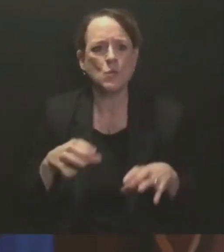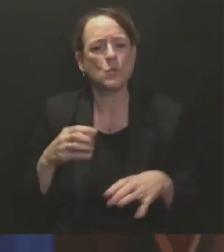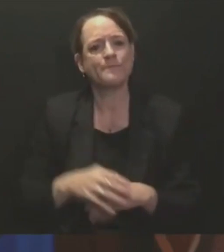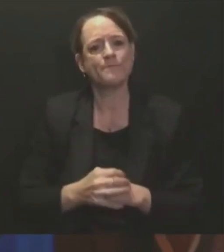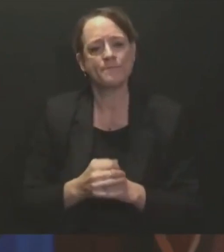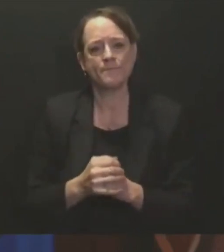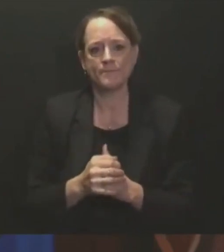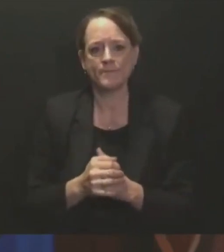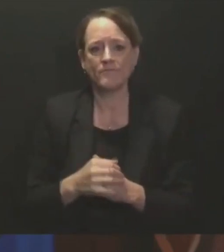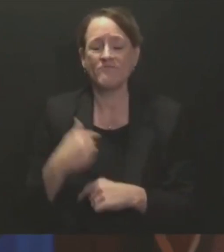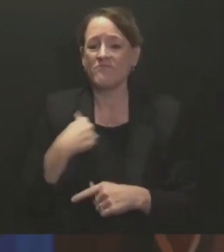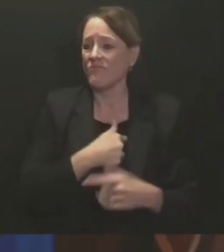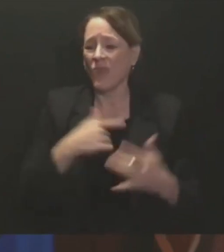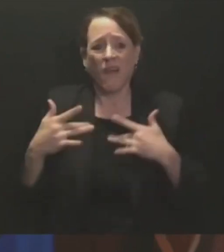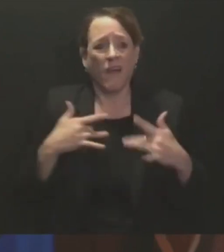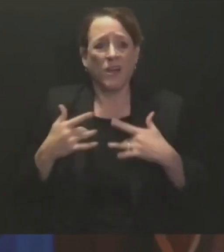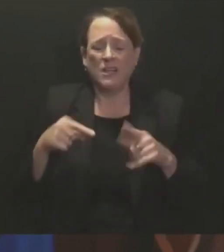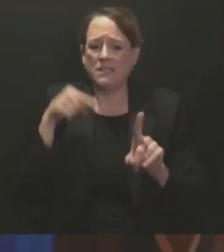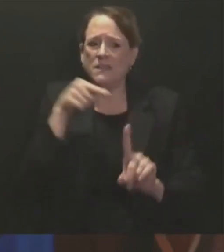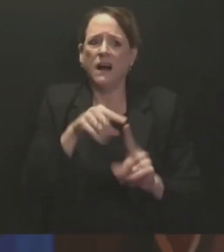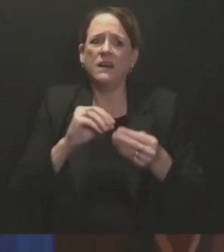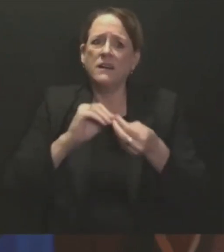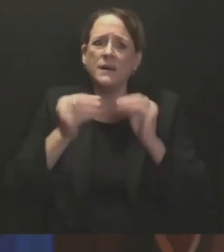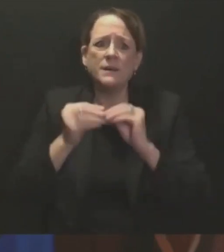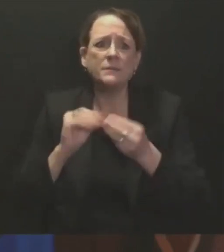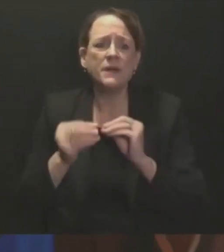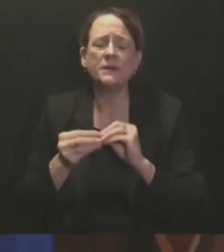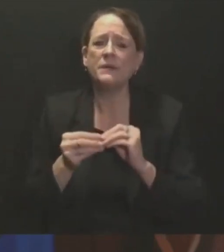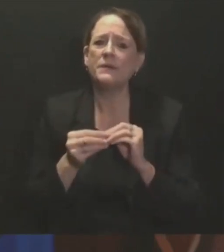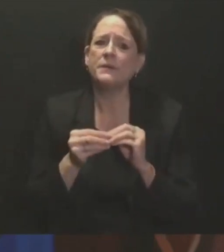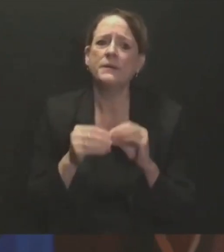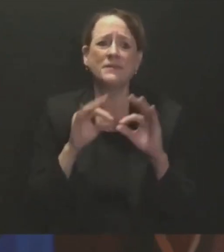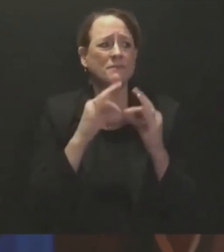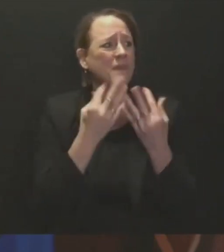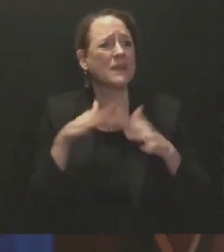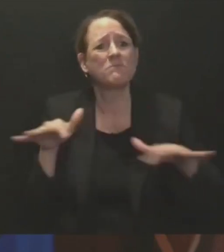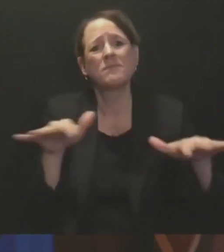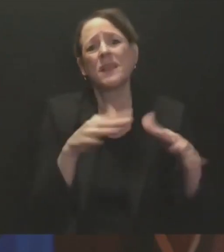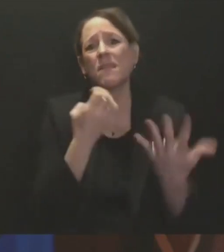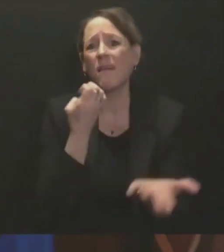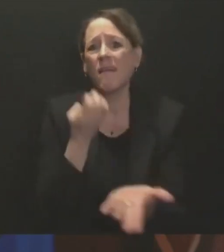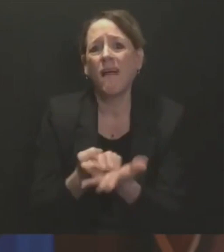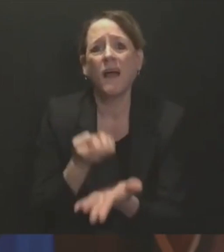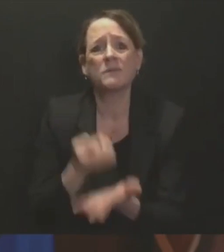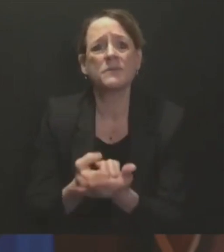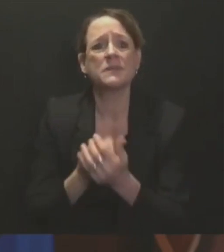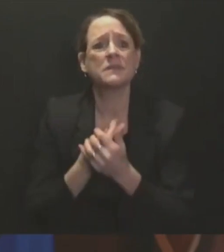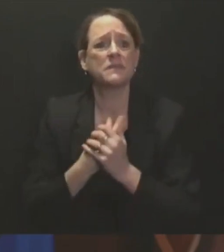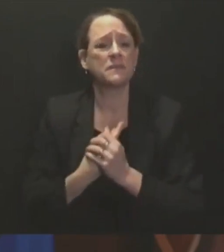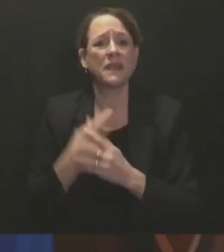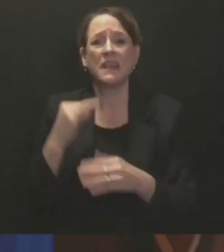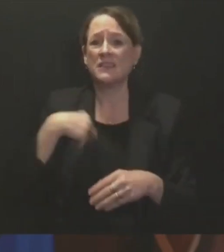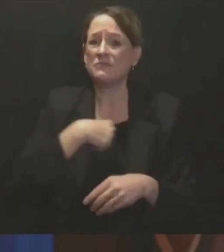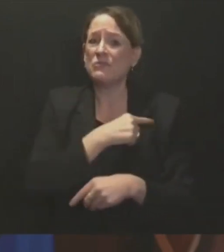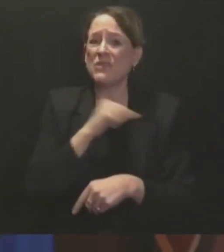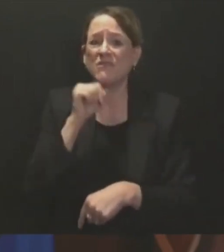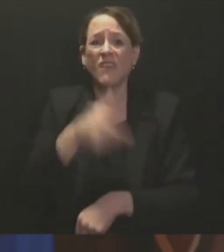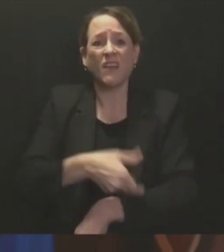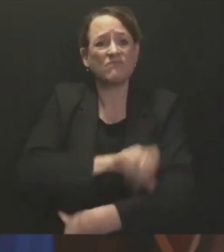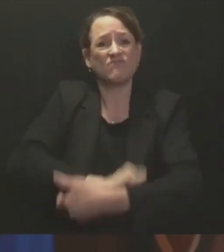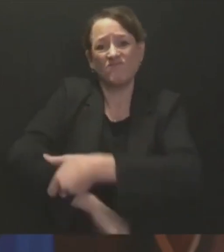families, and our economy if we don't get this virus under control. So I want to be clear tonight.